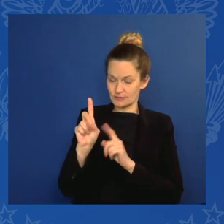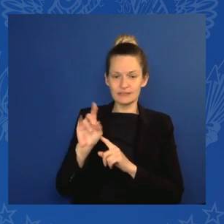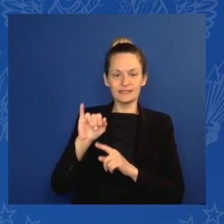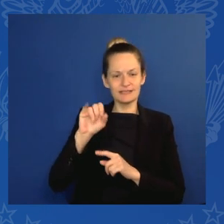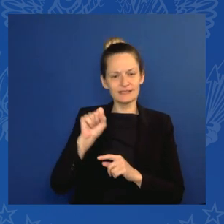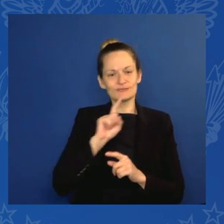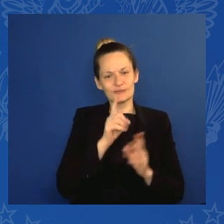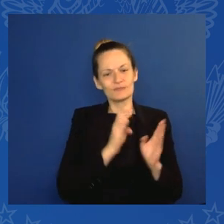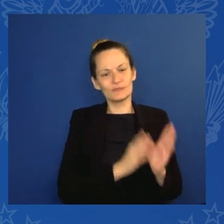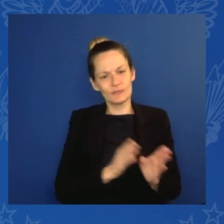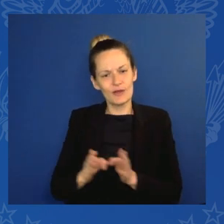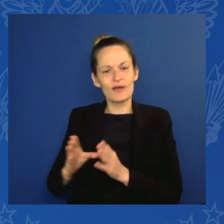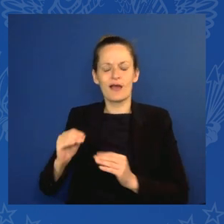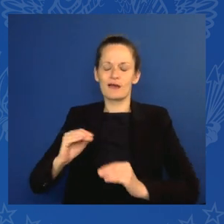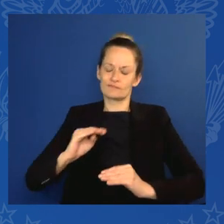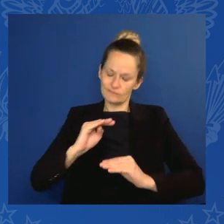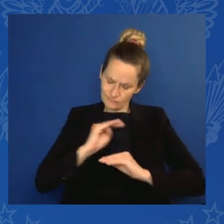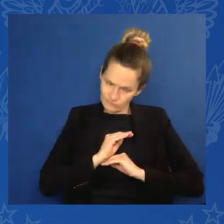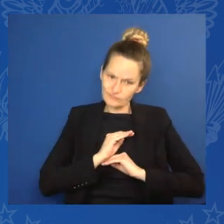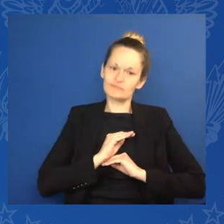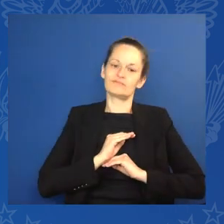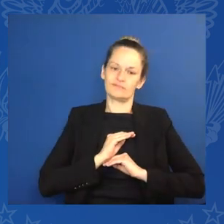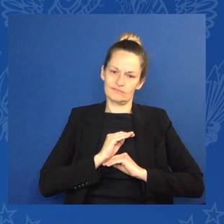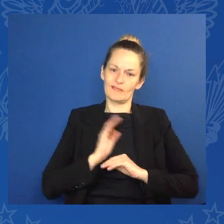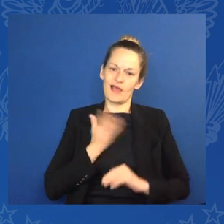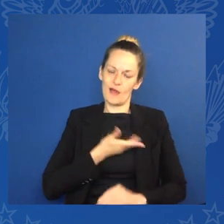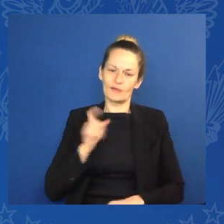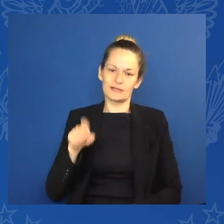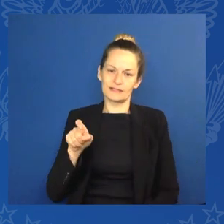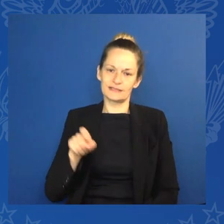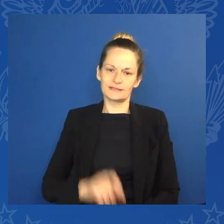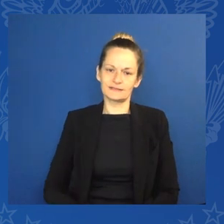Therefore, my dear friends, let's continue the good work. Thank you.